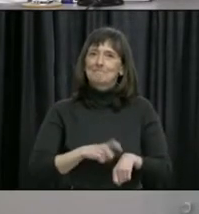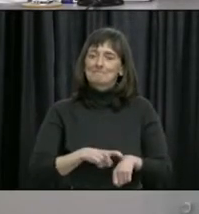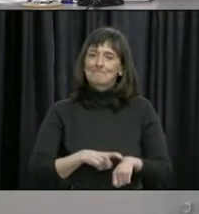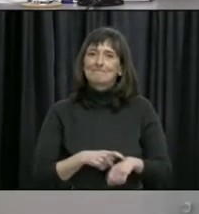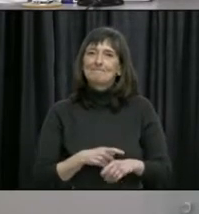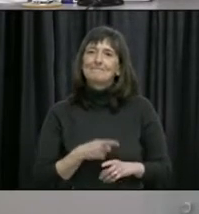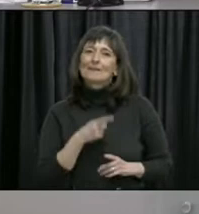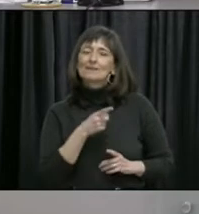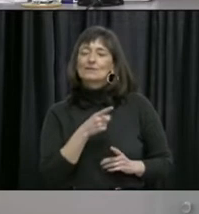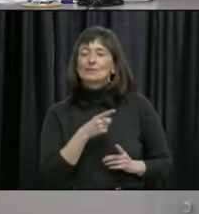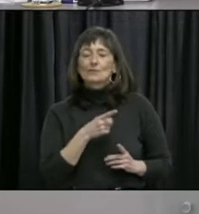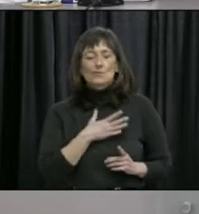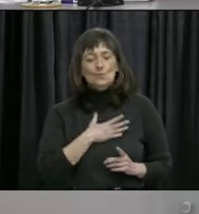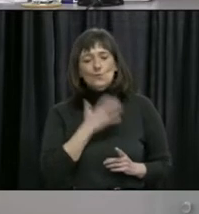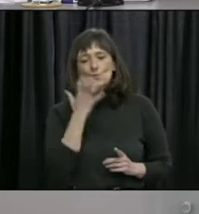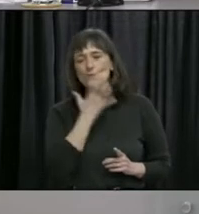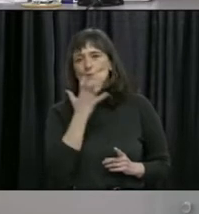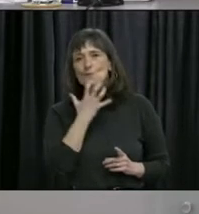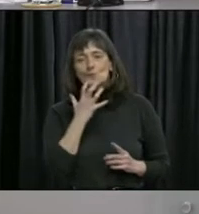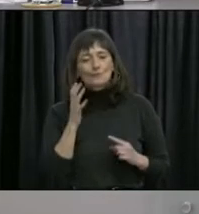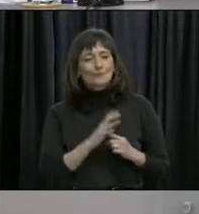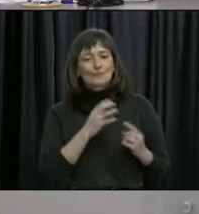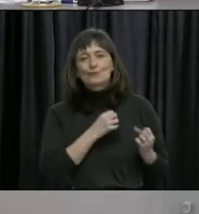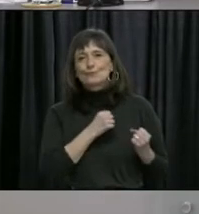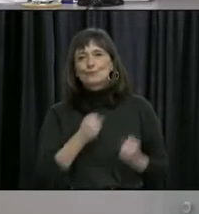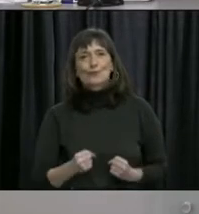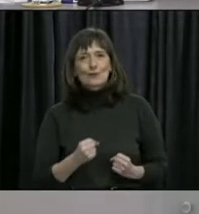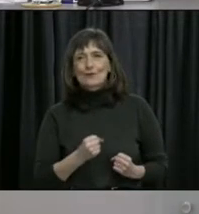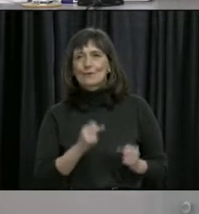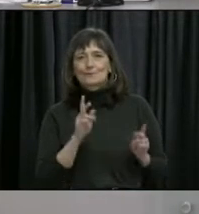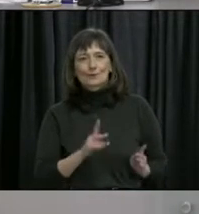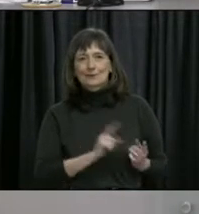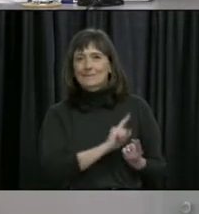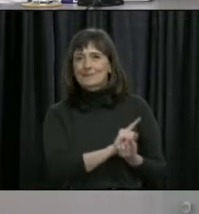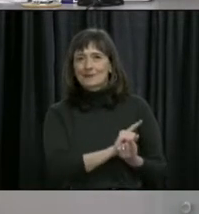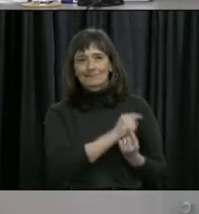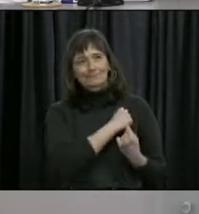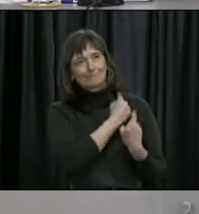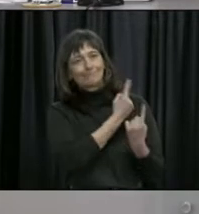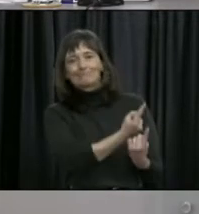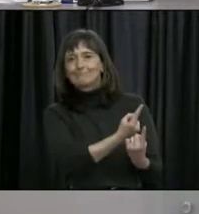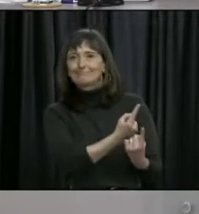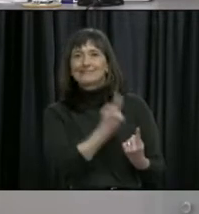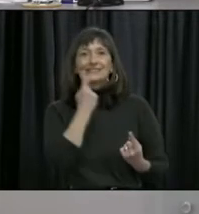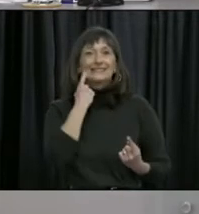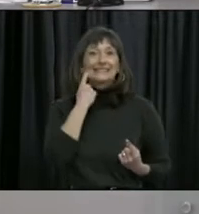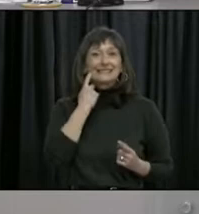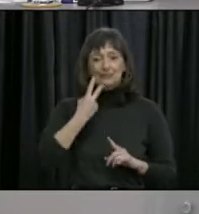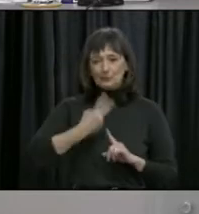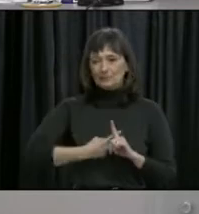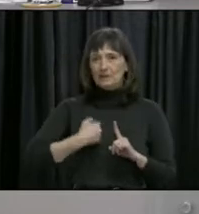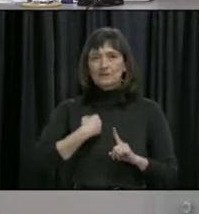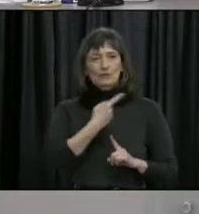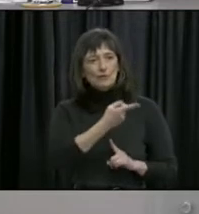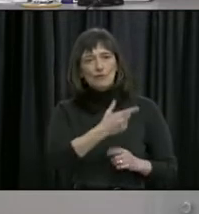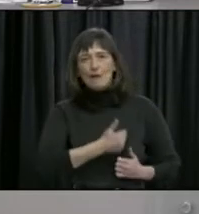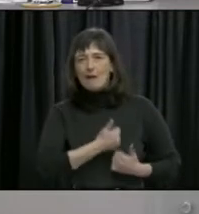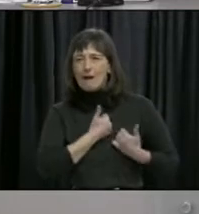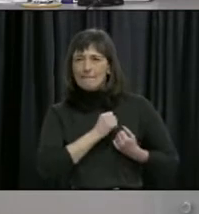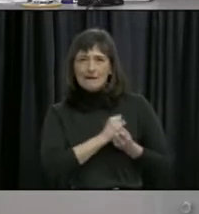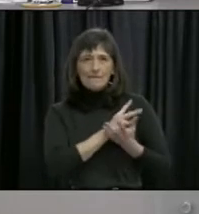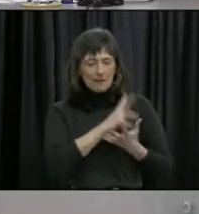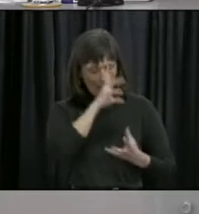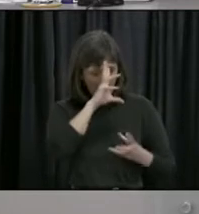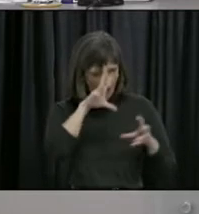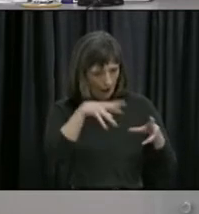She is one of the strongest individuals that I've come to know. And over the past few months, her life has been consumed with